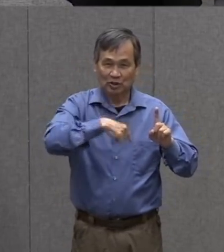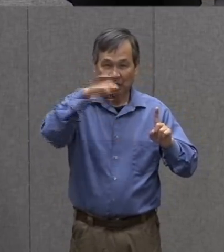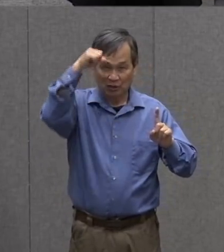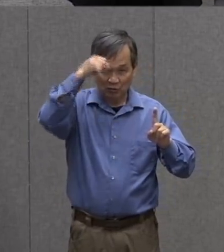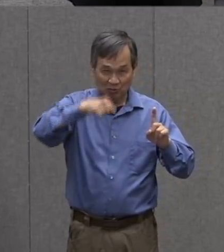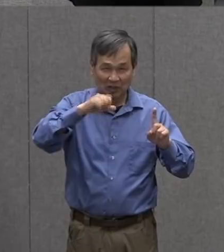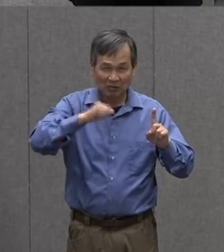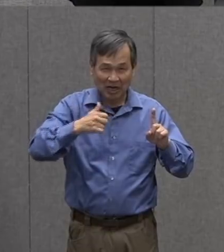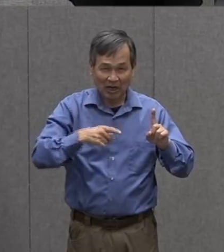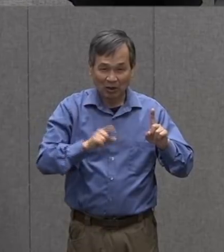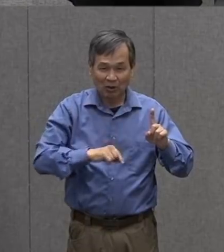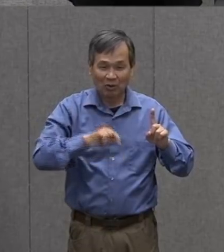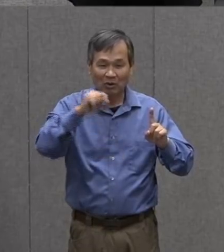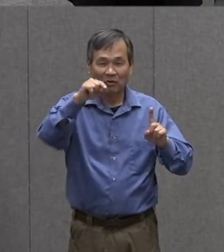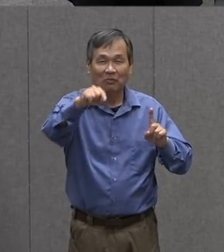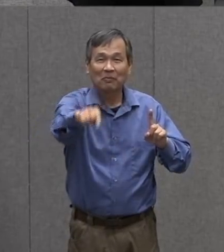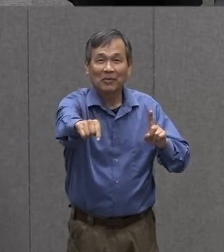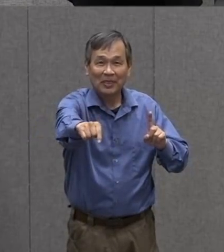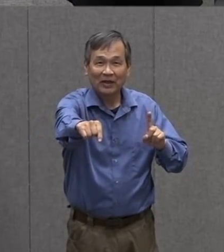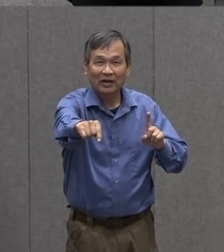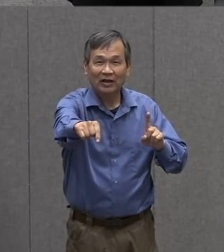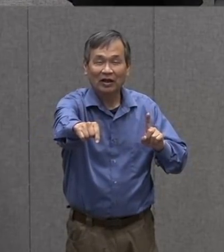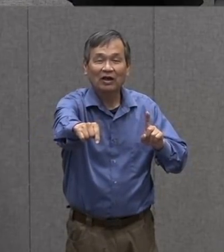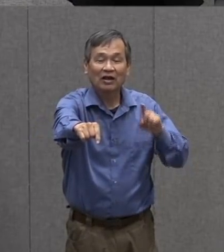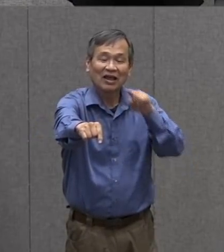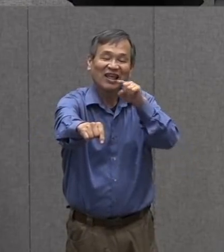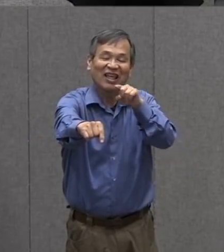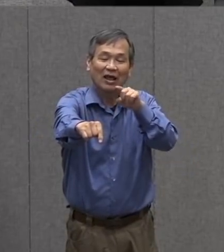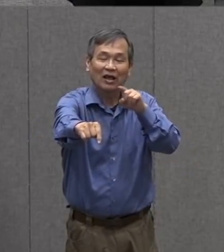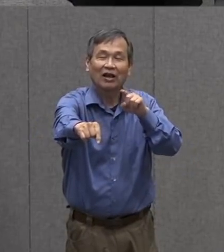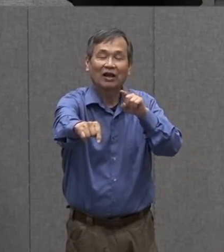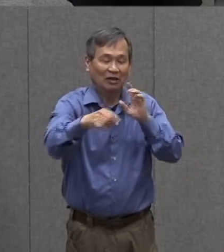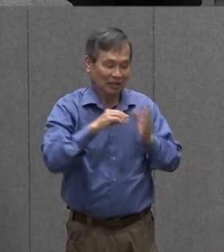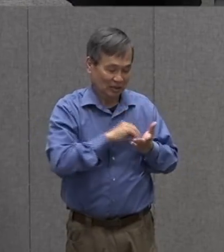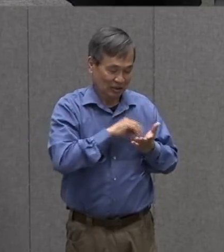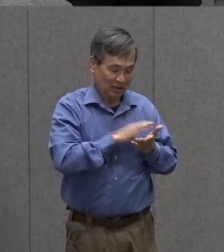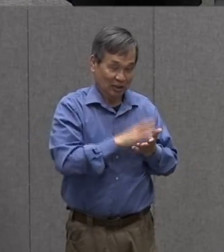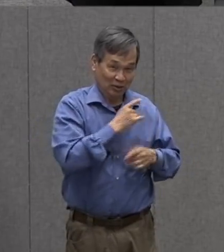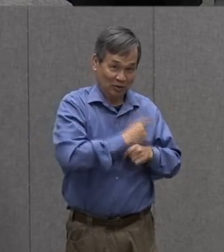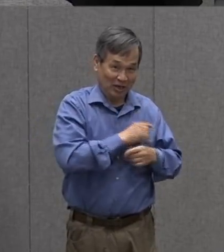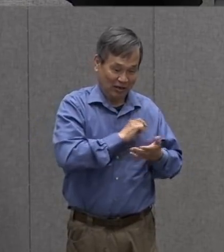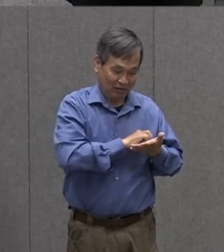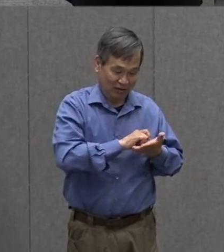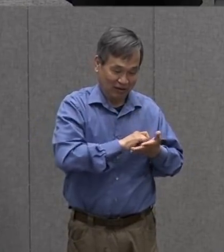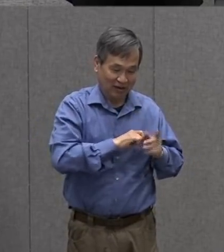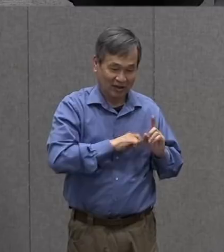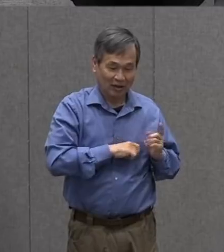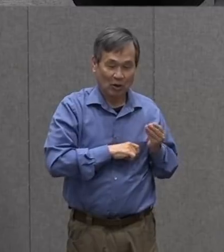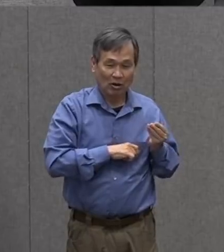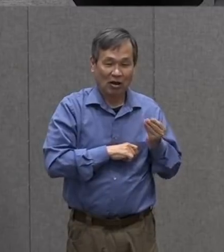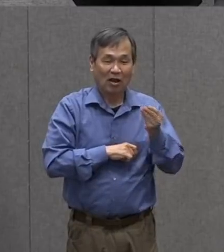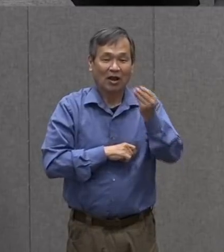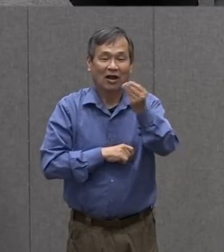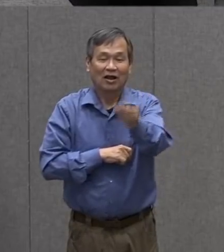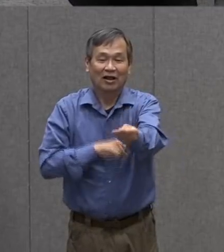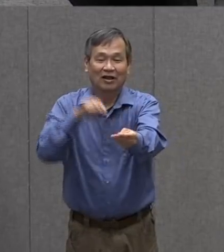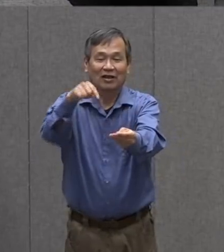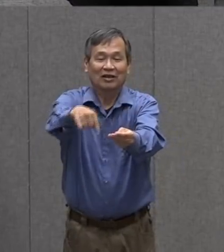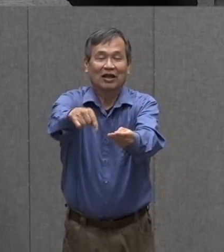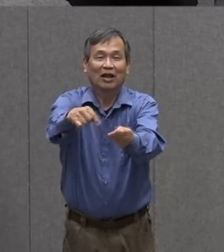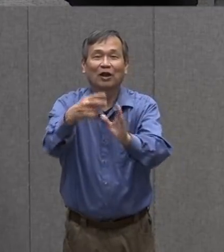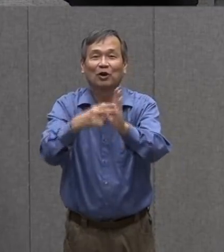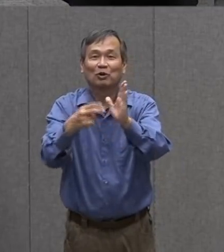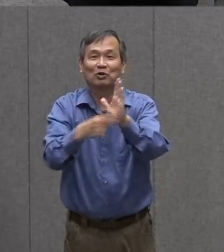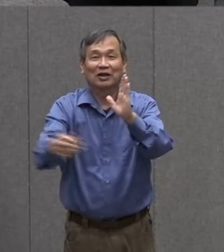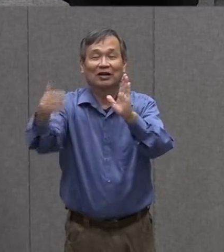happened today? It's with a journal. So write things down that you remember about your ecosystem. These books